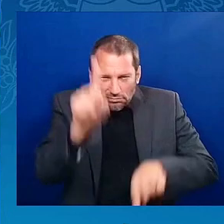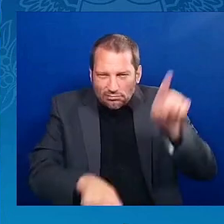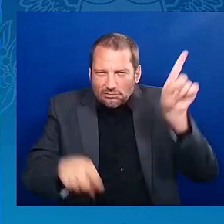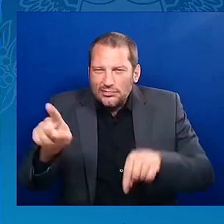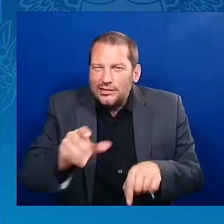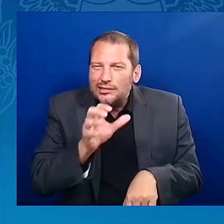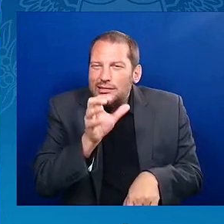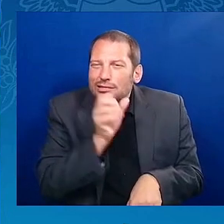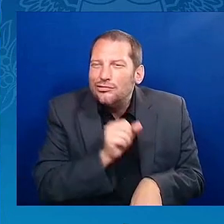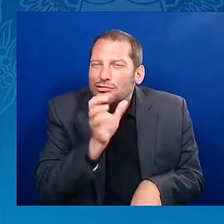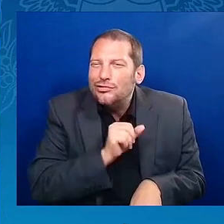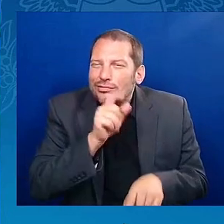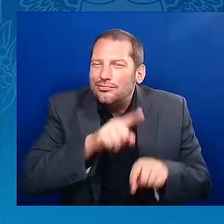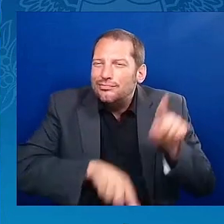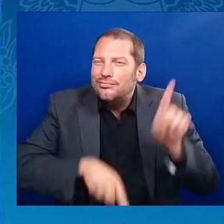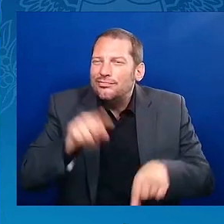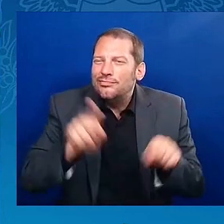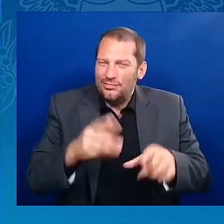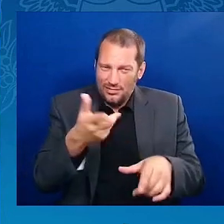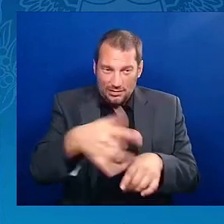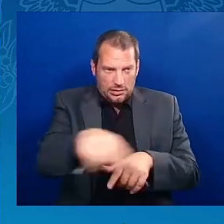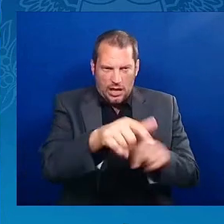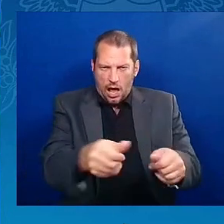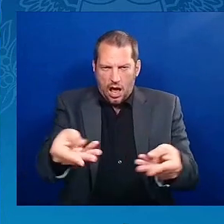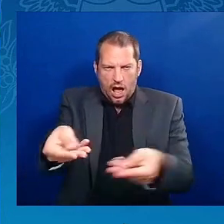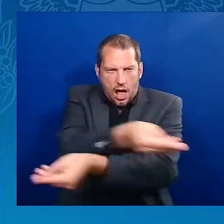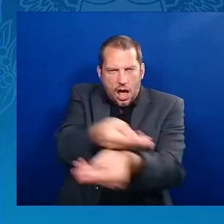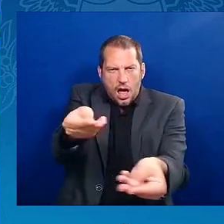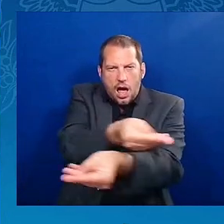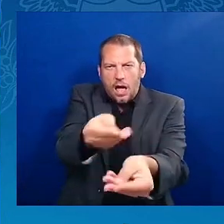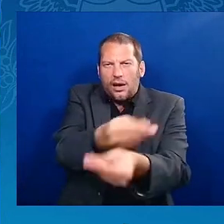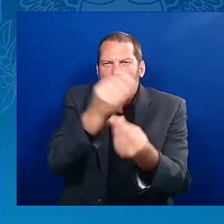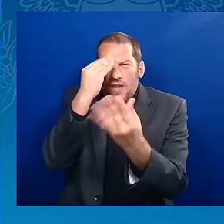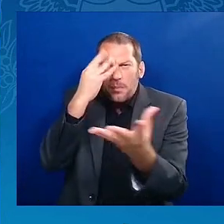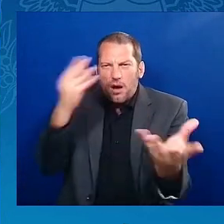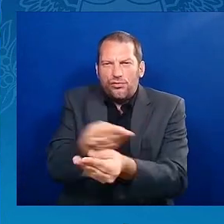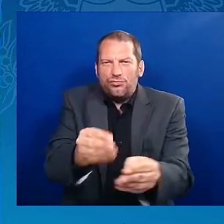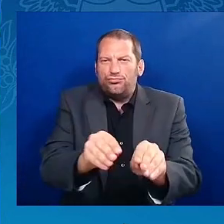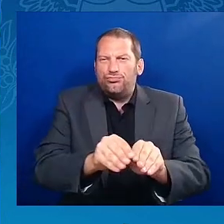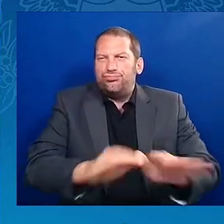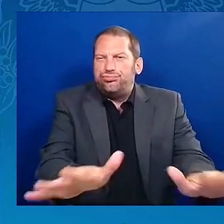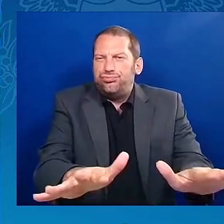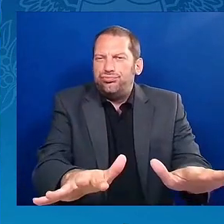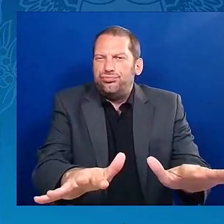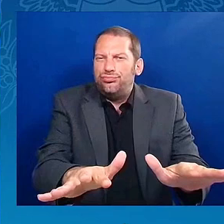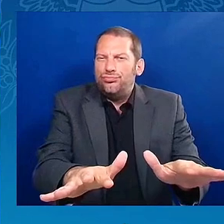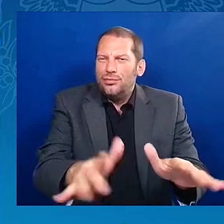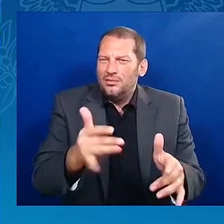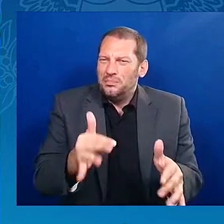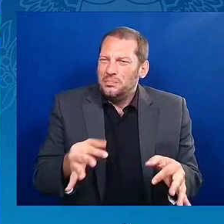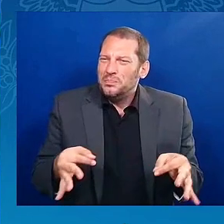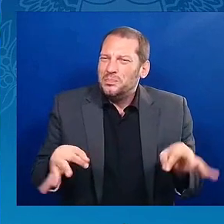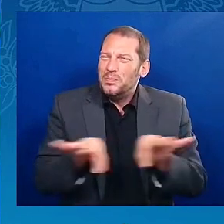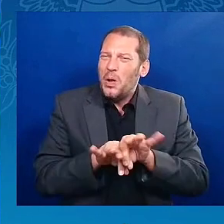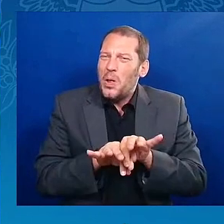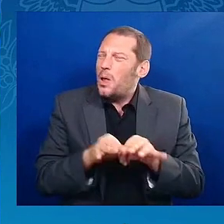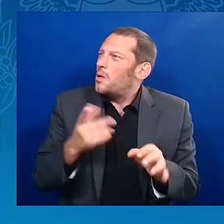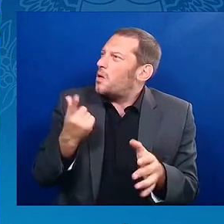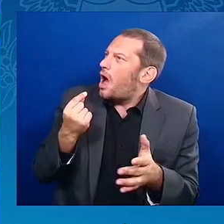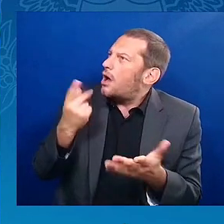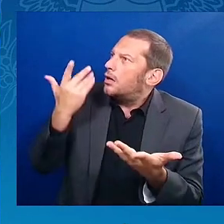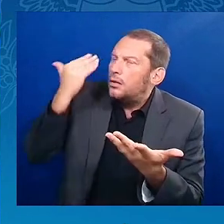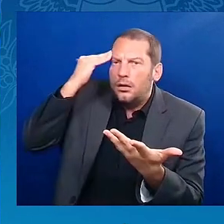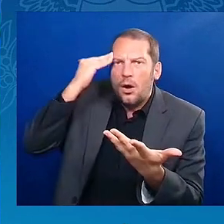what we have made available, because it's so important people take advantage of what's available. So I'm doing this tour to, one, highlight